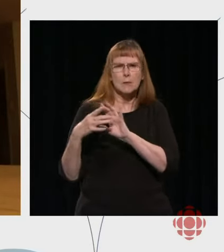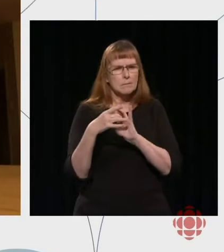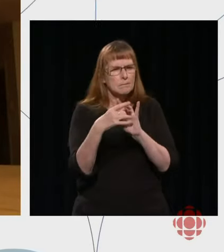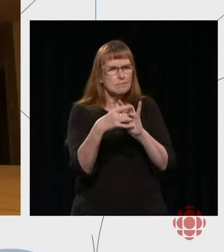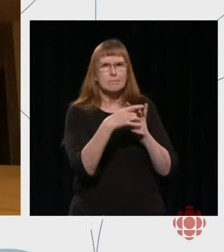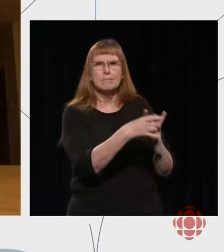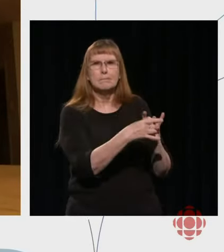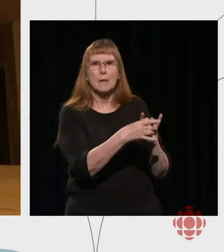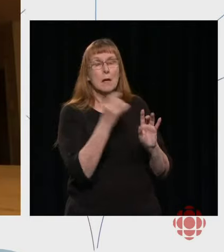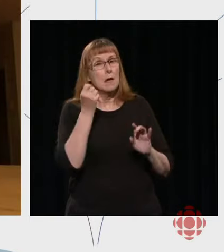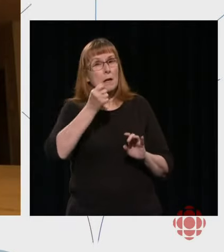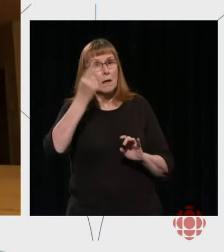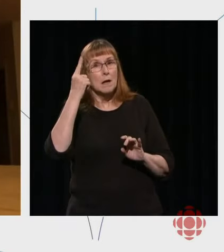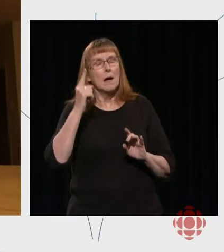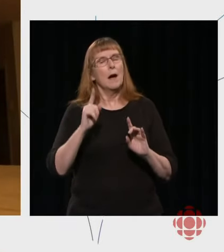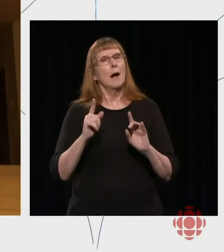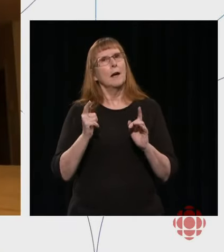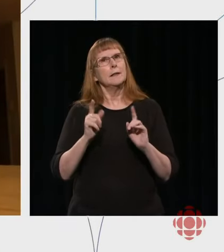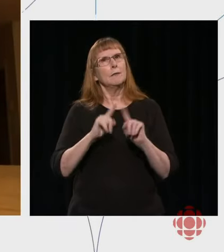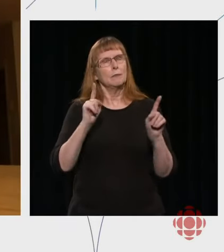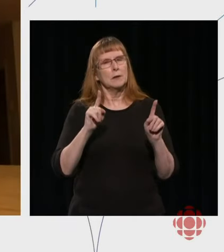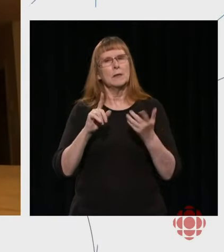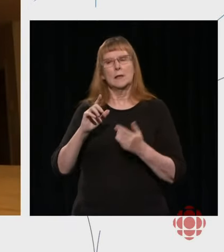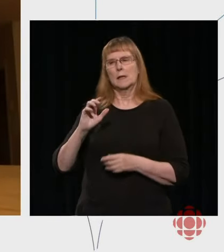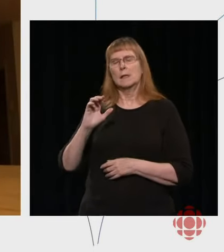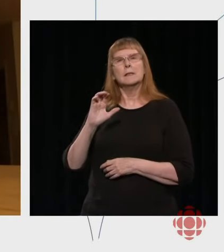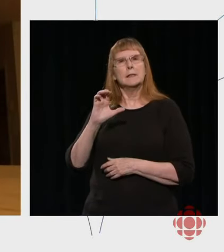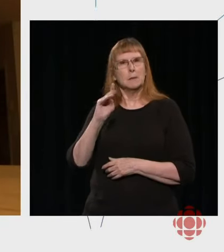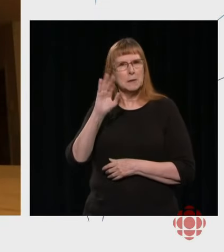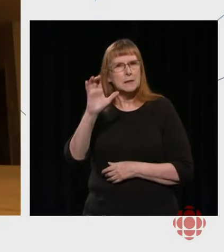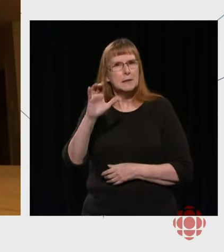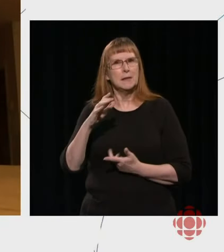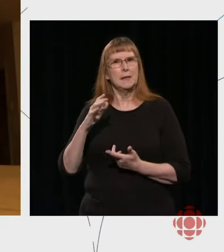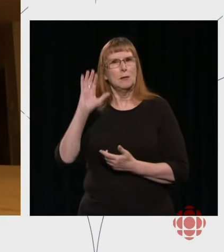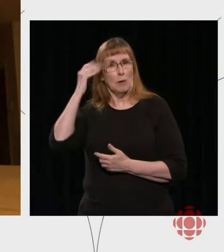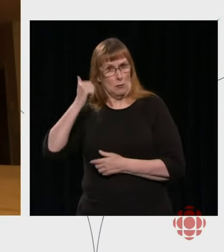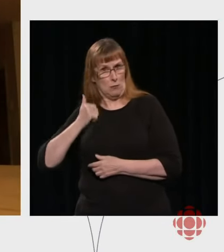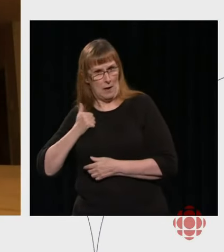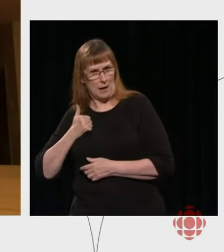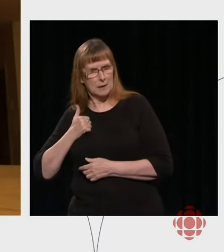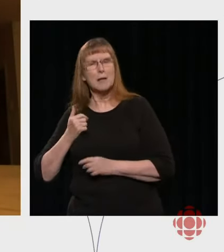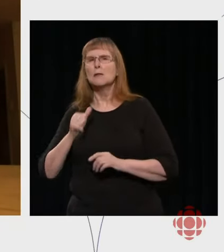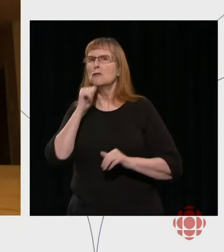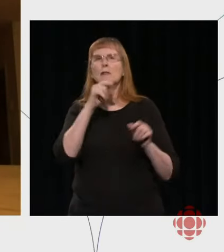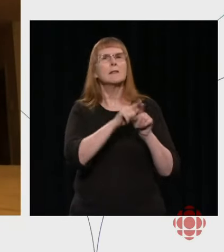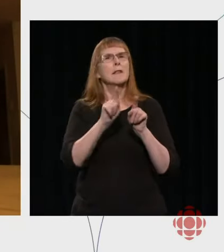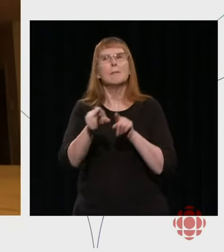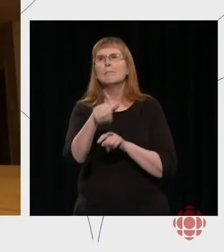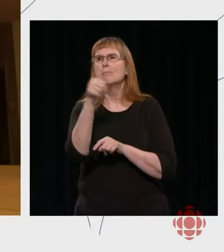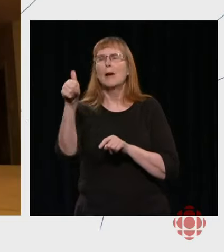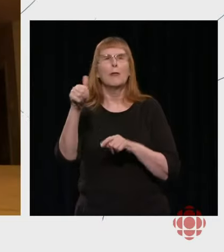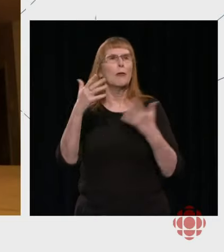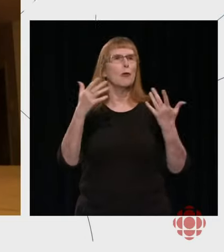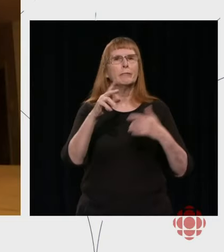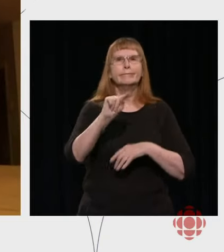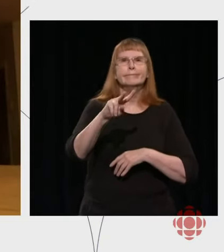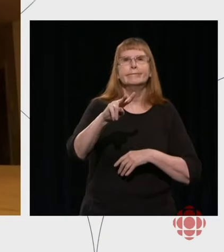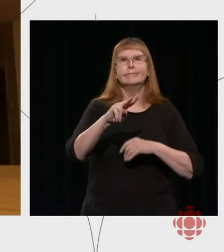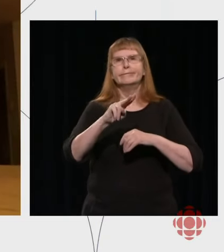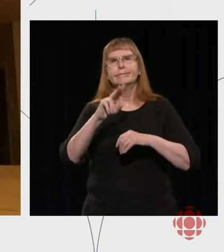element between CBC Radio Canada and other media. It is that we are present in all regions across the country.